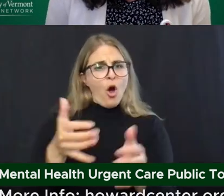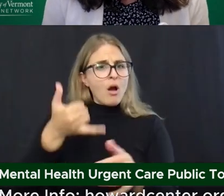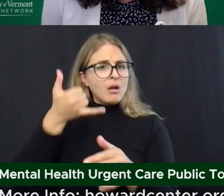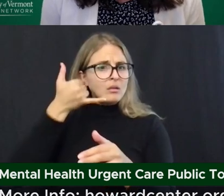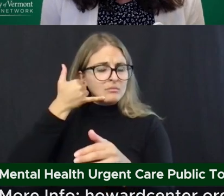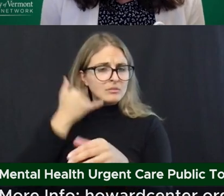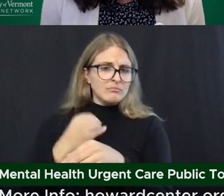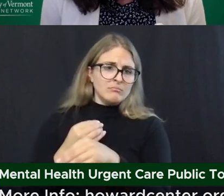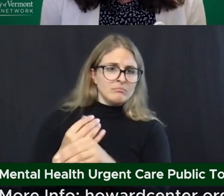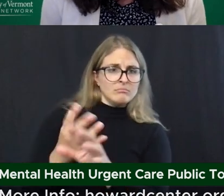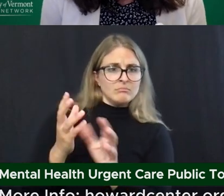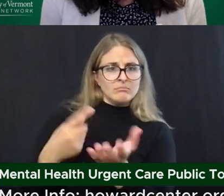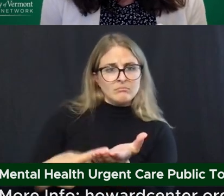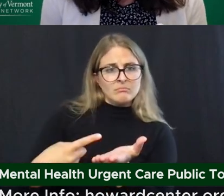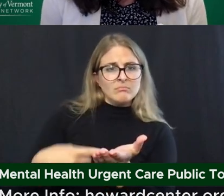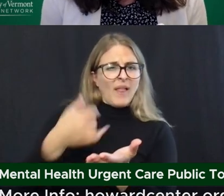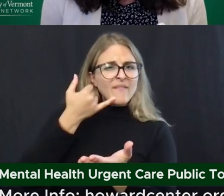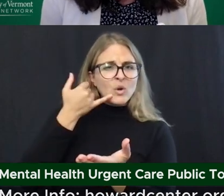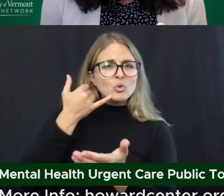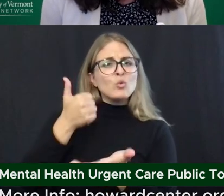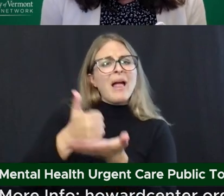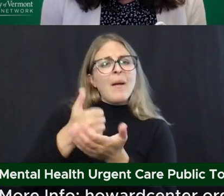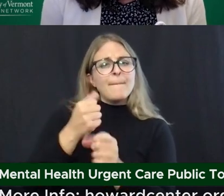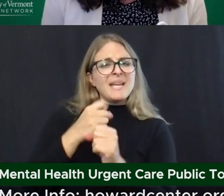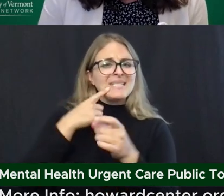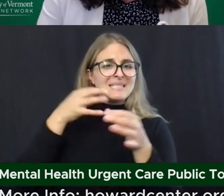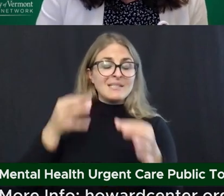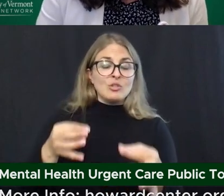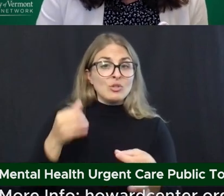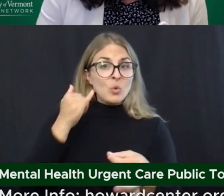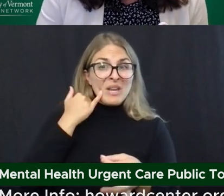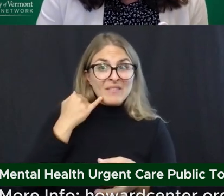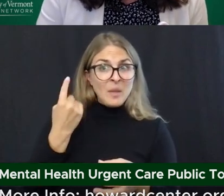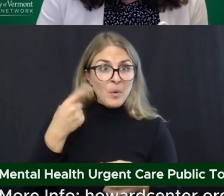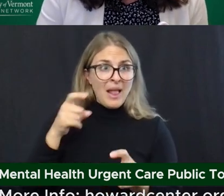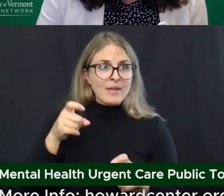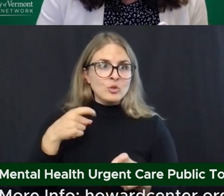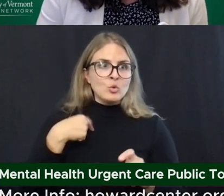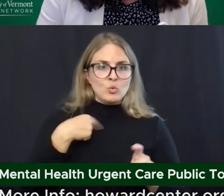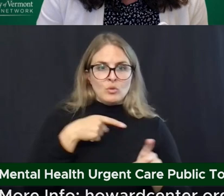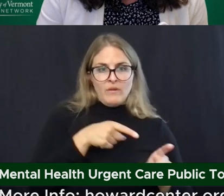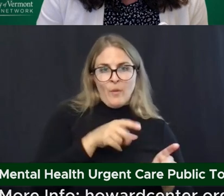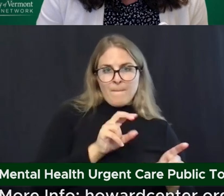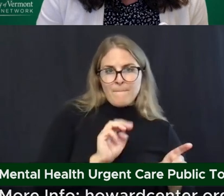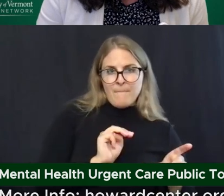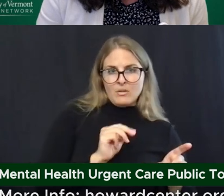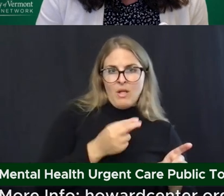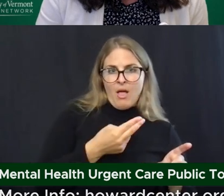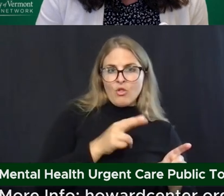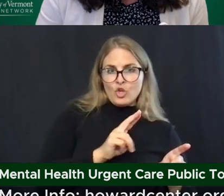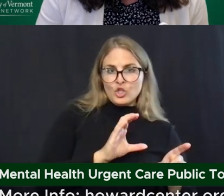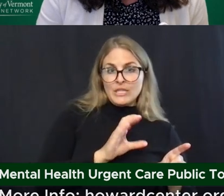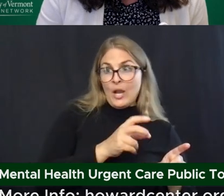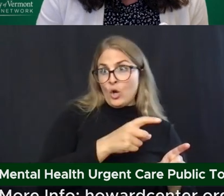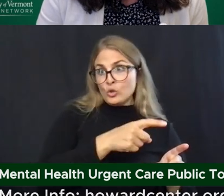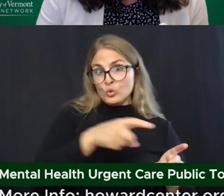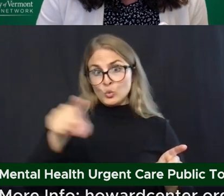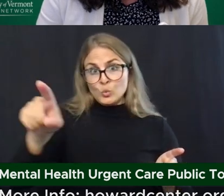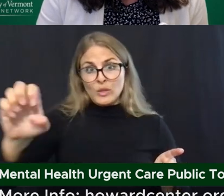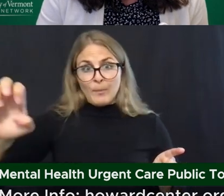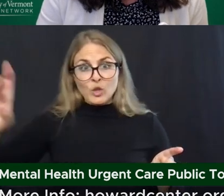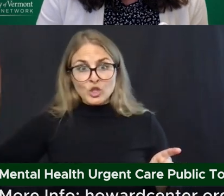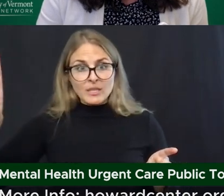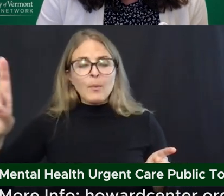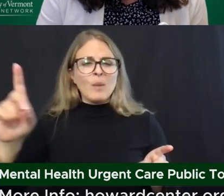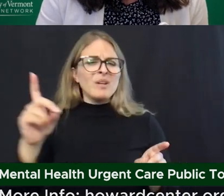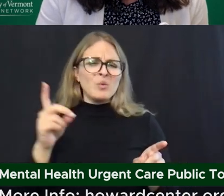help make some of those decisions so that if someone does need to go from mental health urgent care to the emergency department, it's coordinated and there's